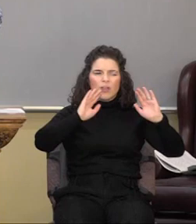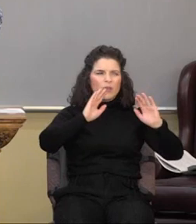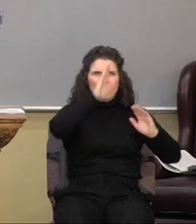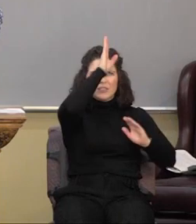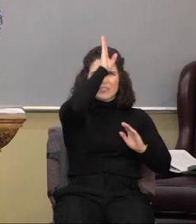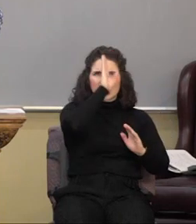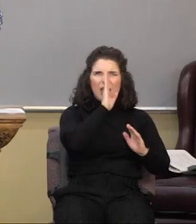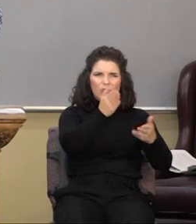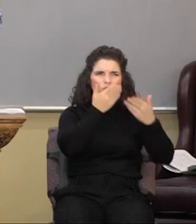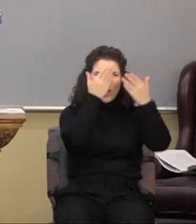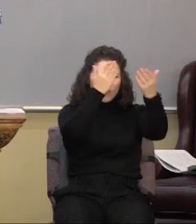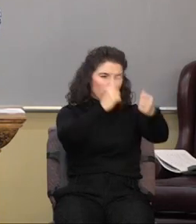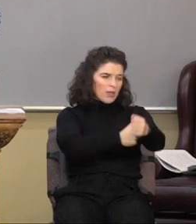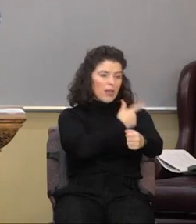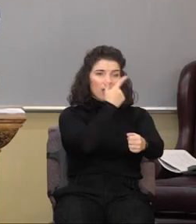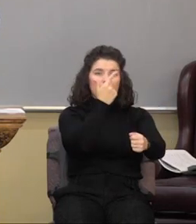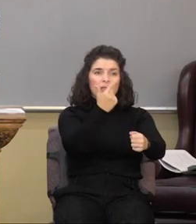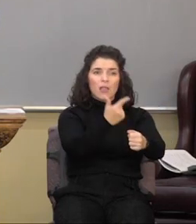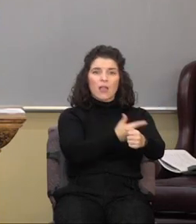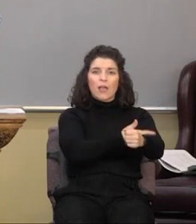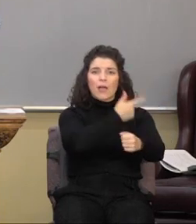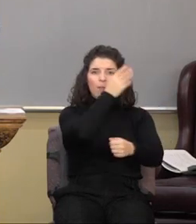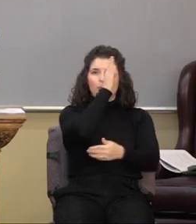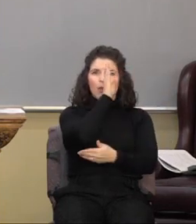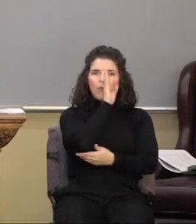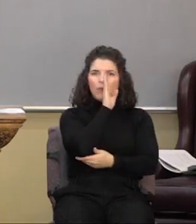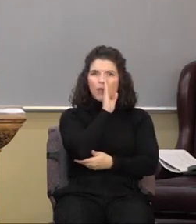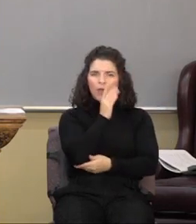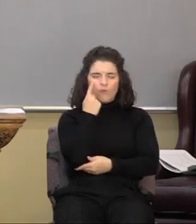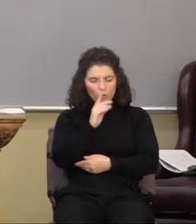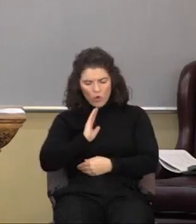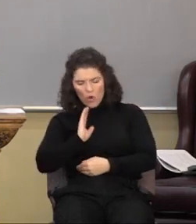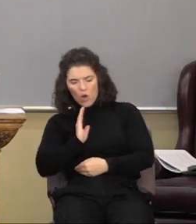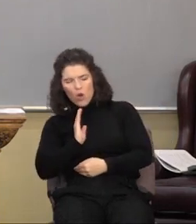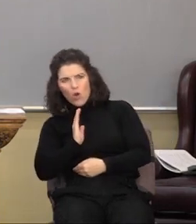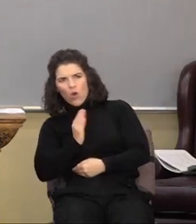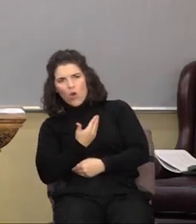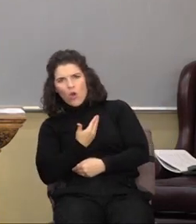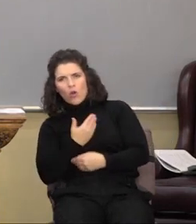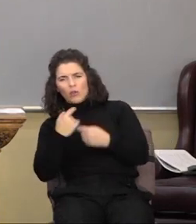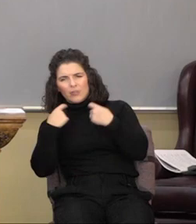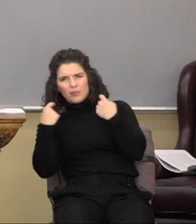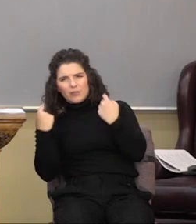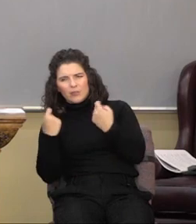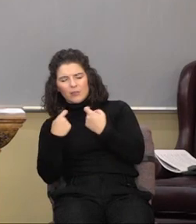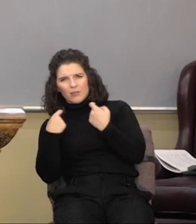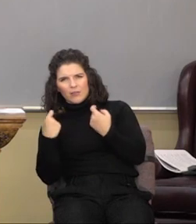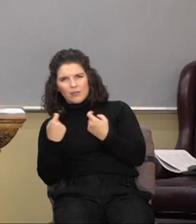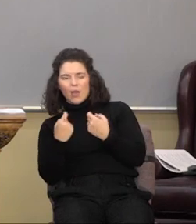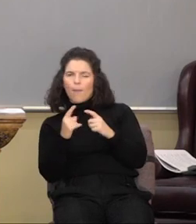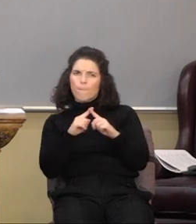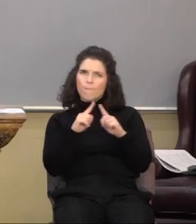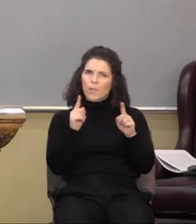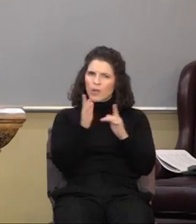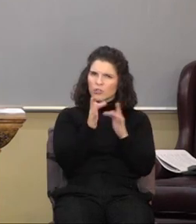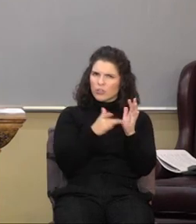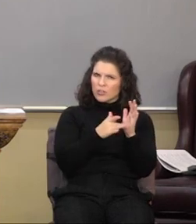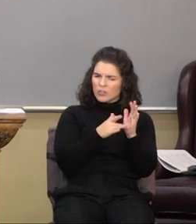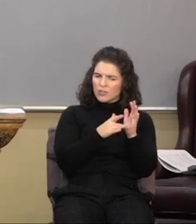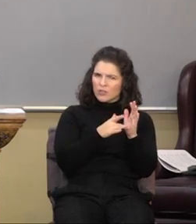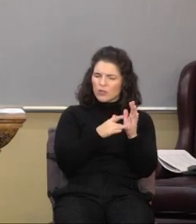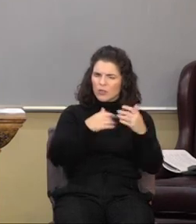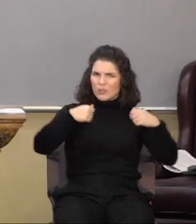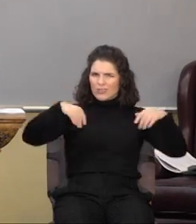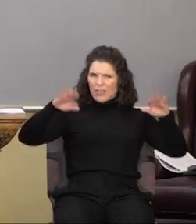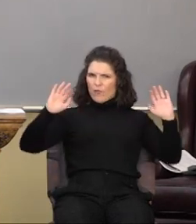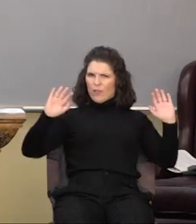God, only not for any of his, for our sins, right? But Jesus was also a sacrifice, a